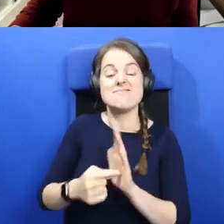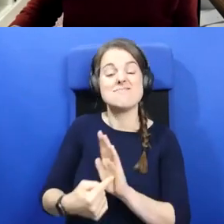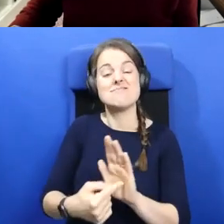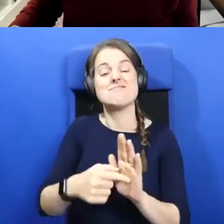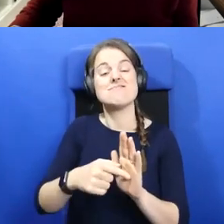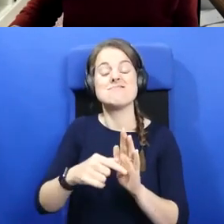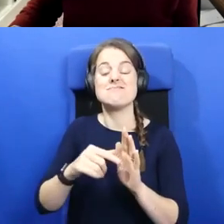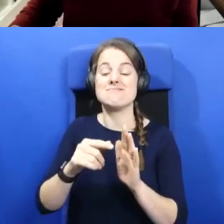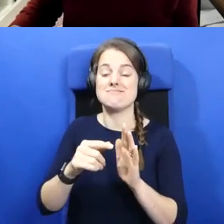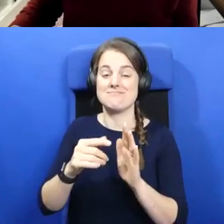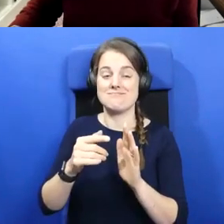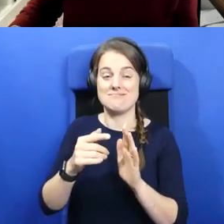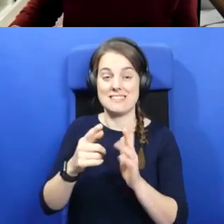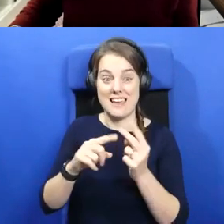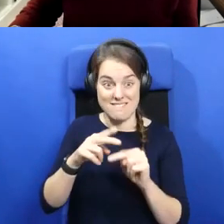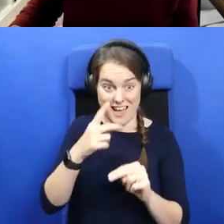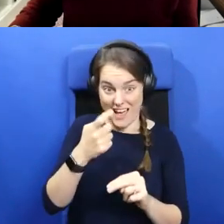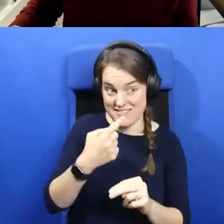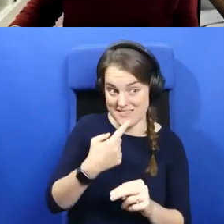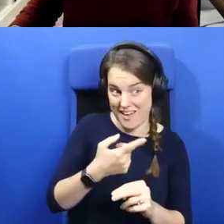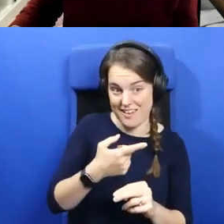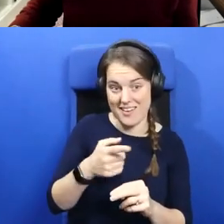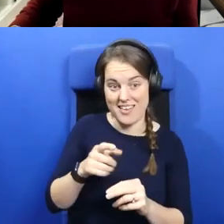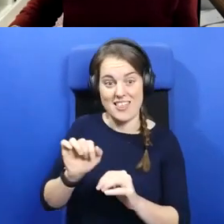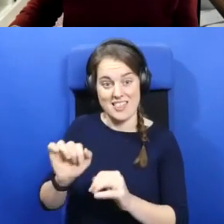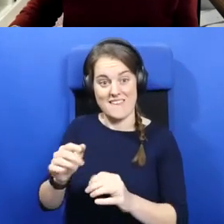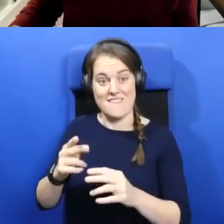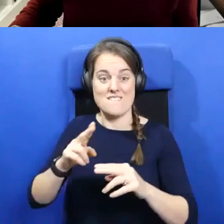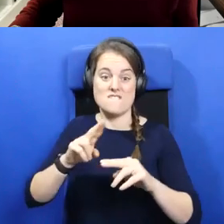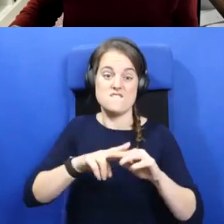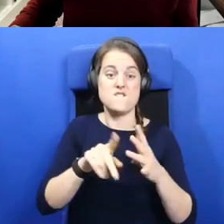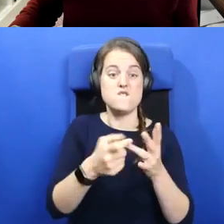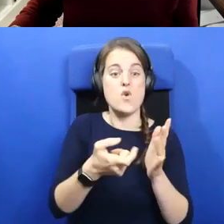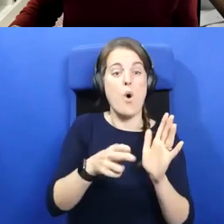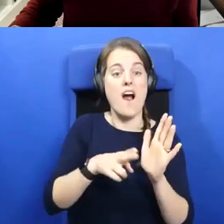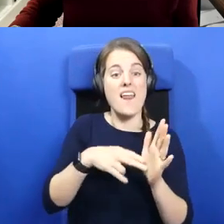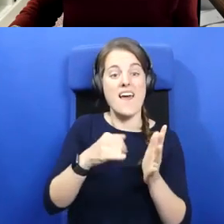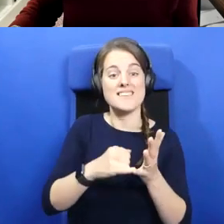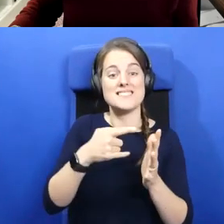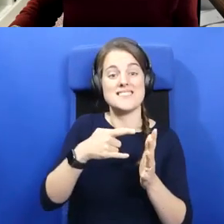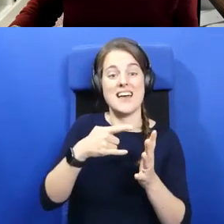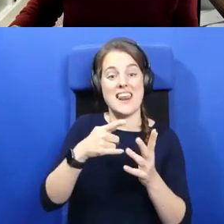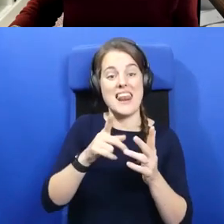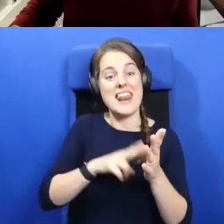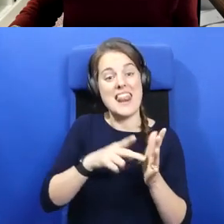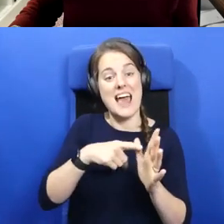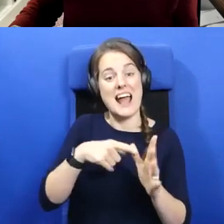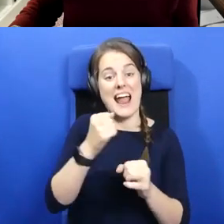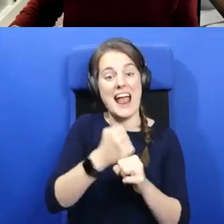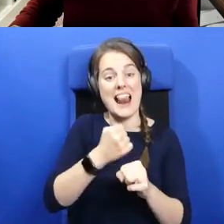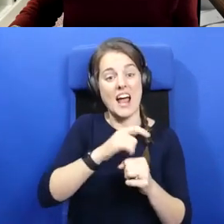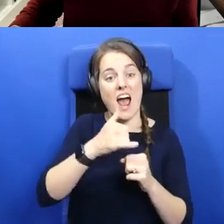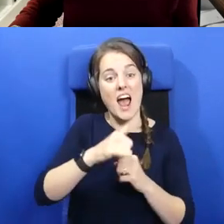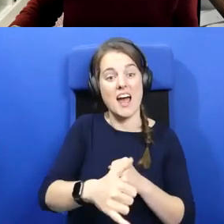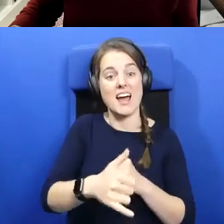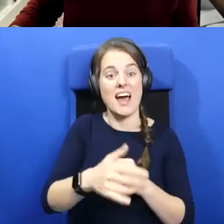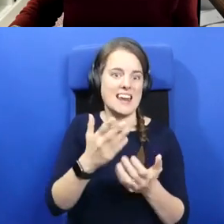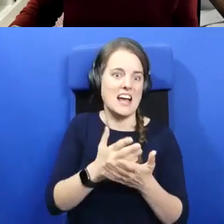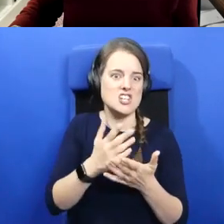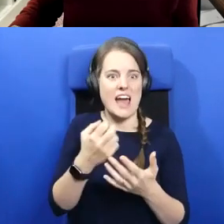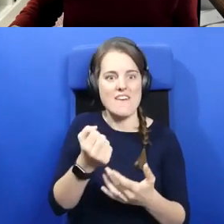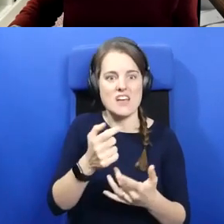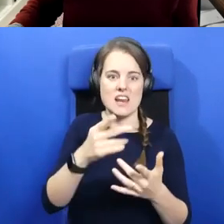uh, if I can say it, but the work, as far as the Gaelic and the context of the dictionary works and that, and, you know, the context of having an Irish, Irish,